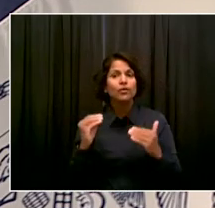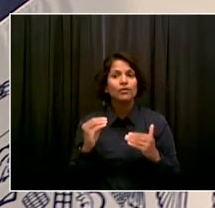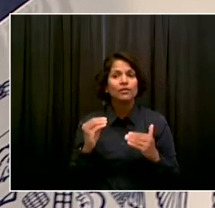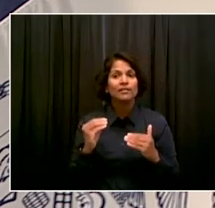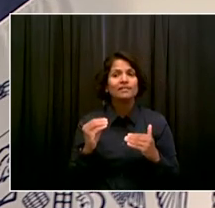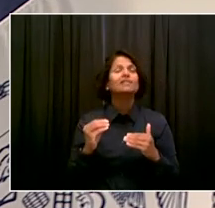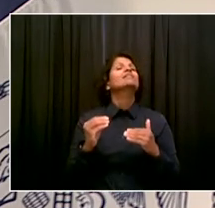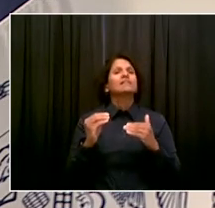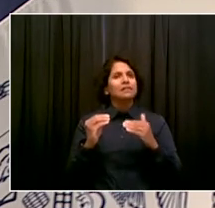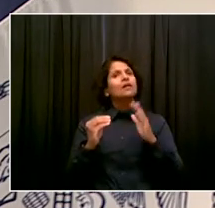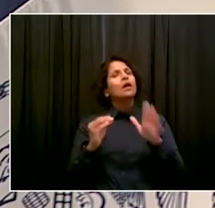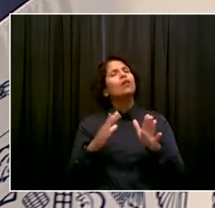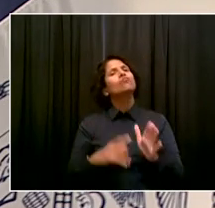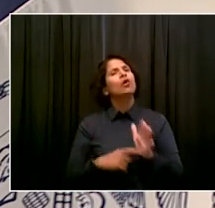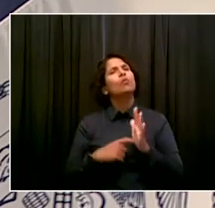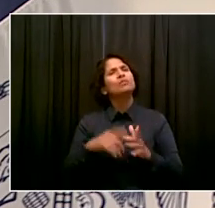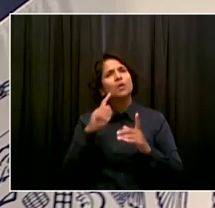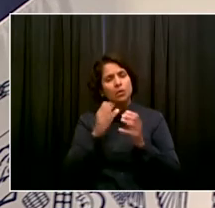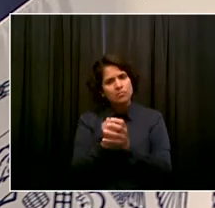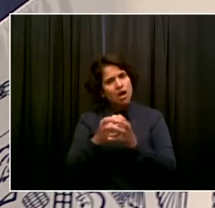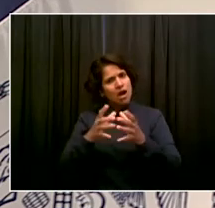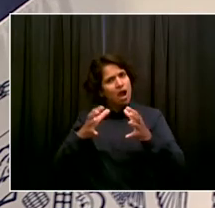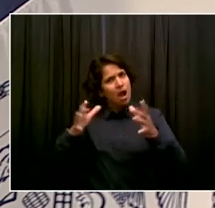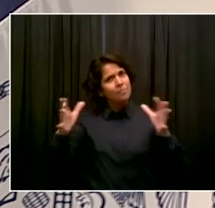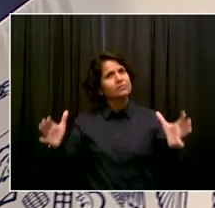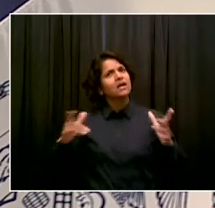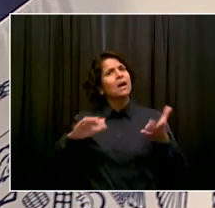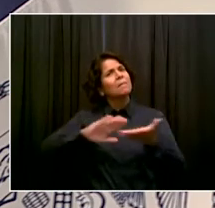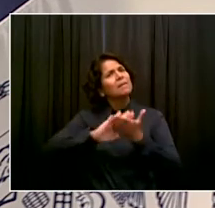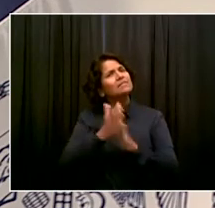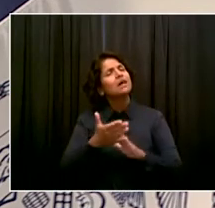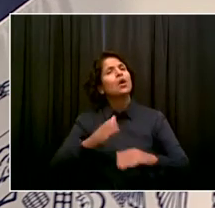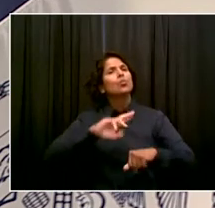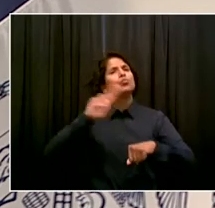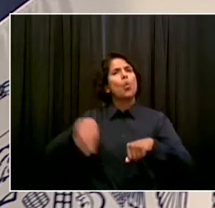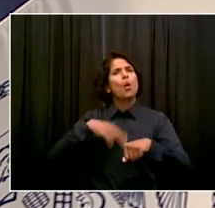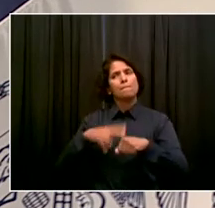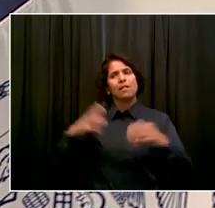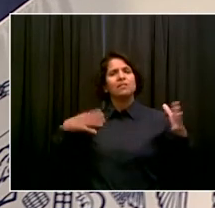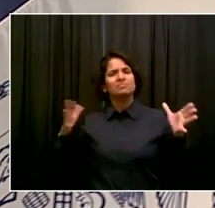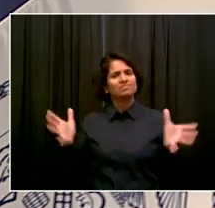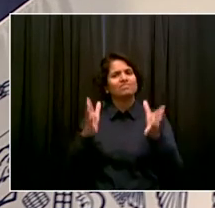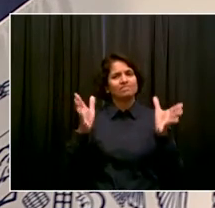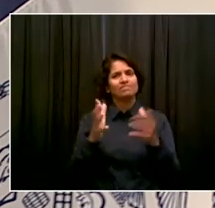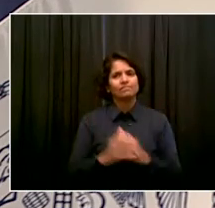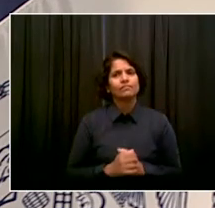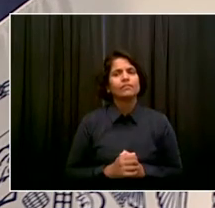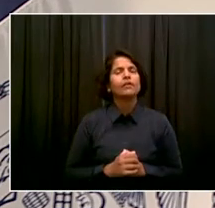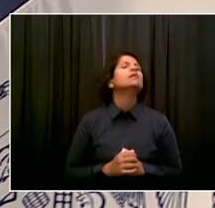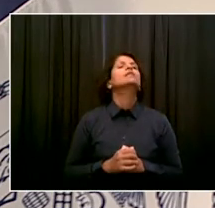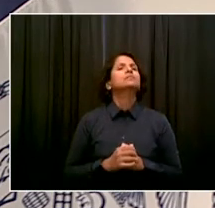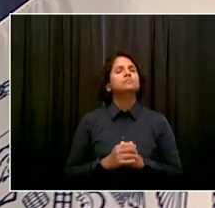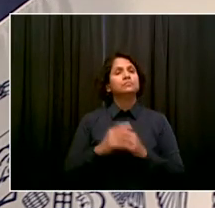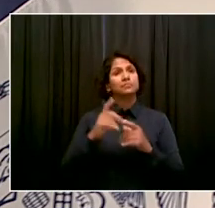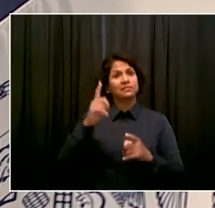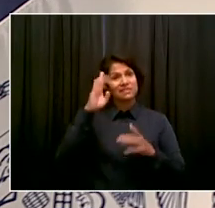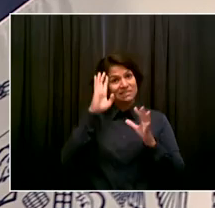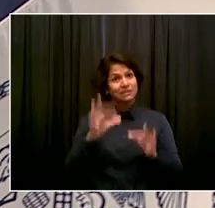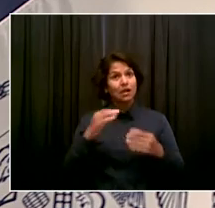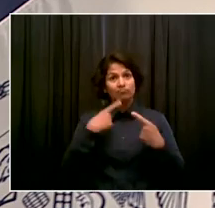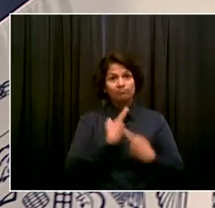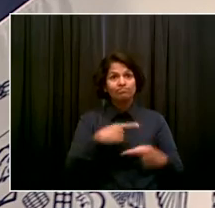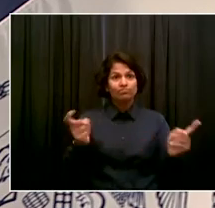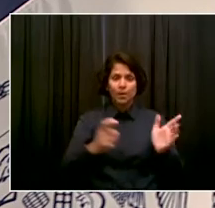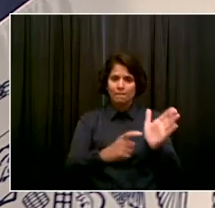more and more the norm. We want it to become the norm. I'm taking this action in part to inspire others to follow suit. On the